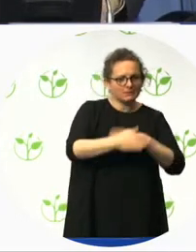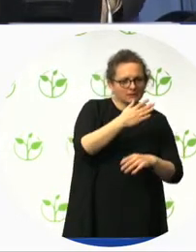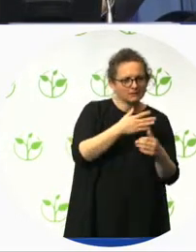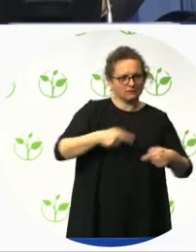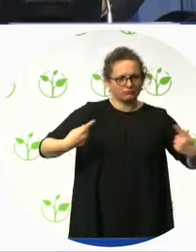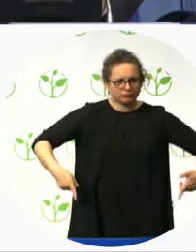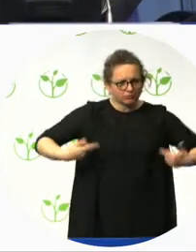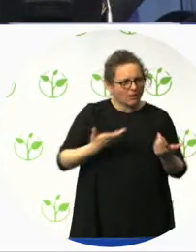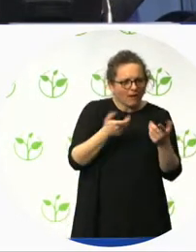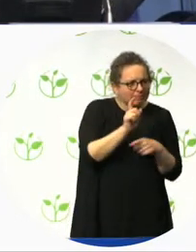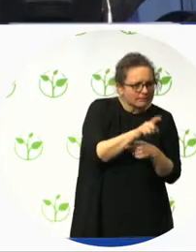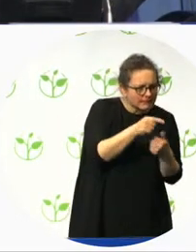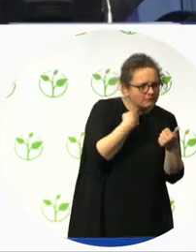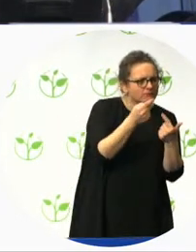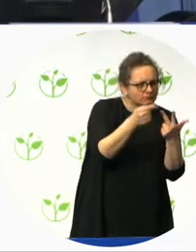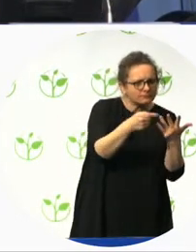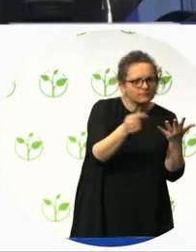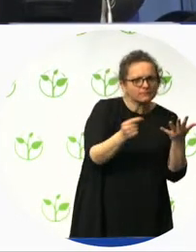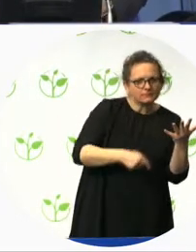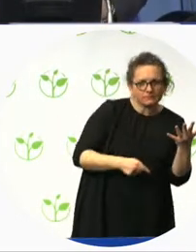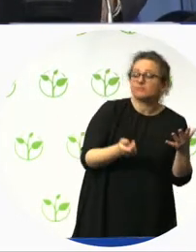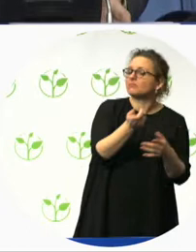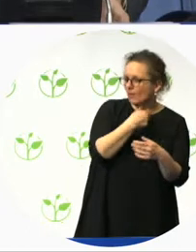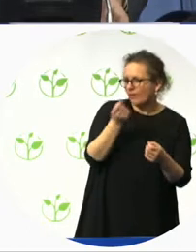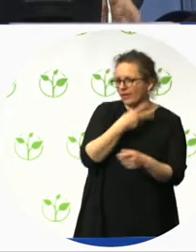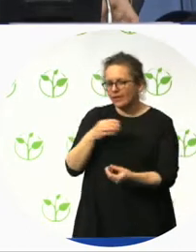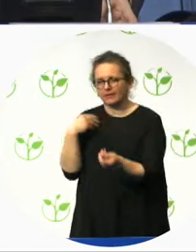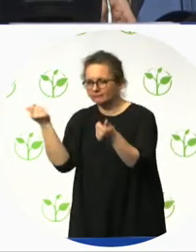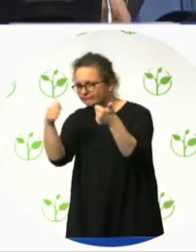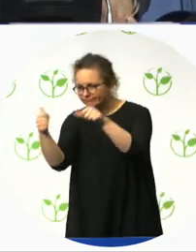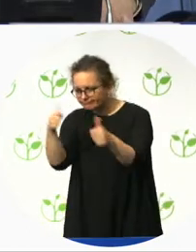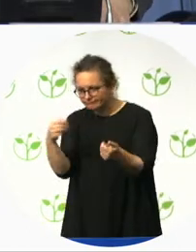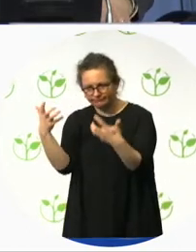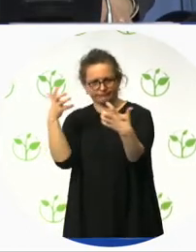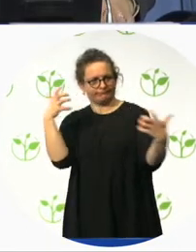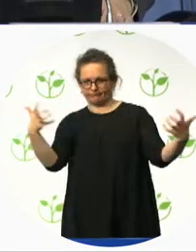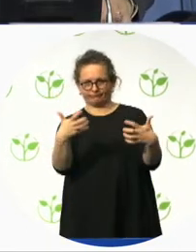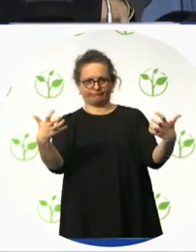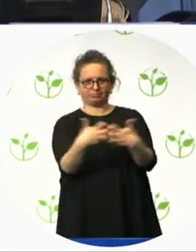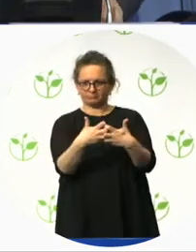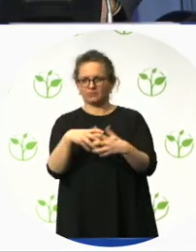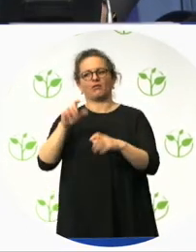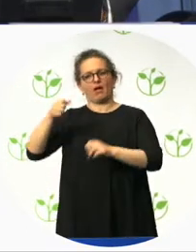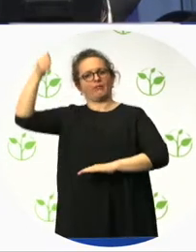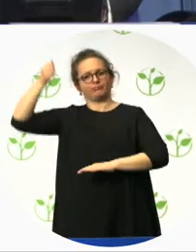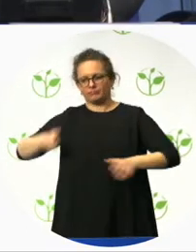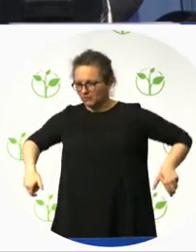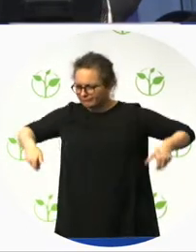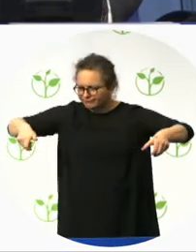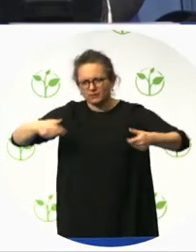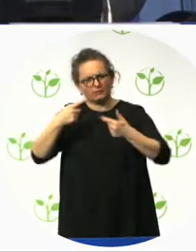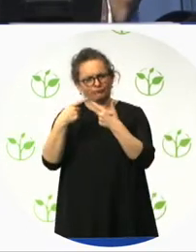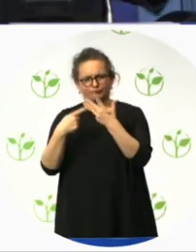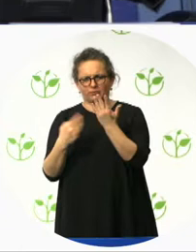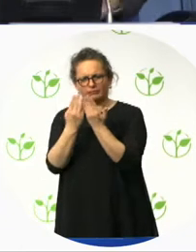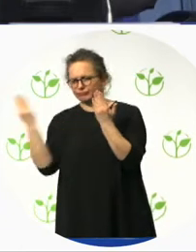has also a care call system. So, we have all the adaptations. And in